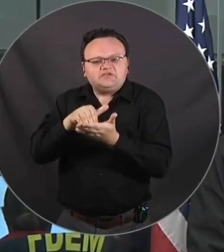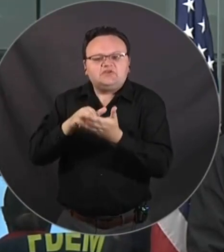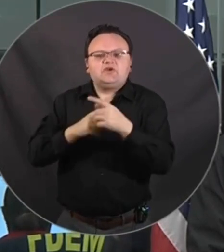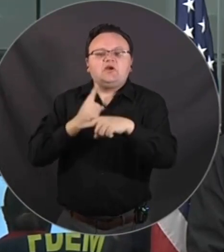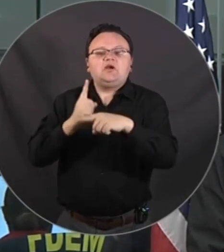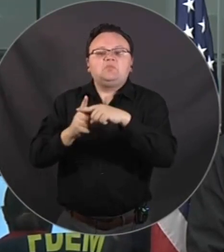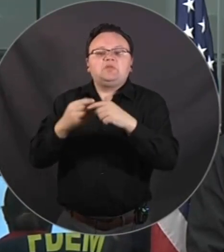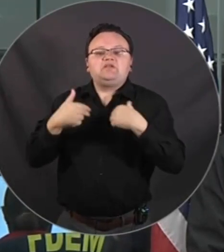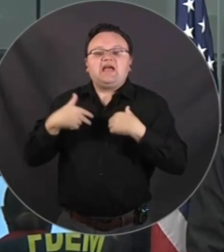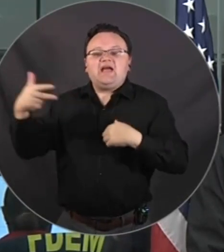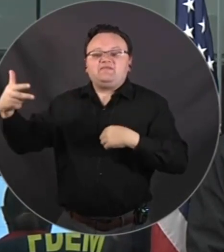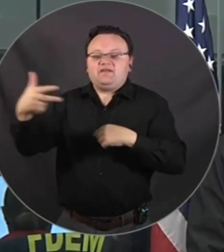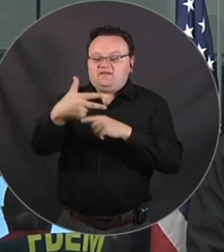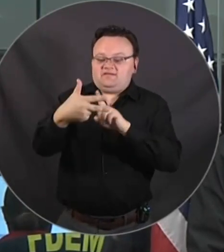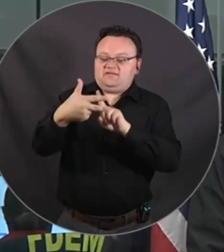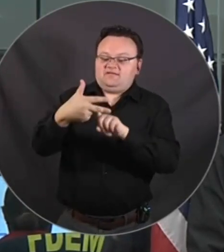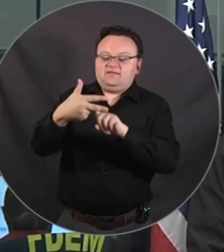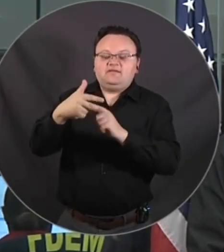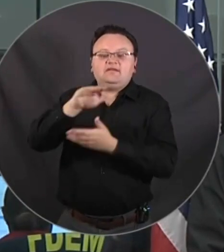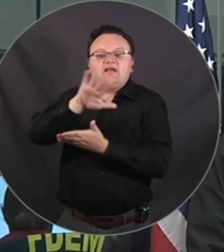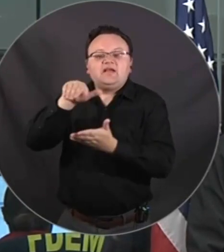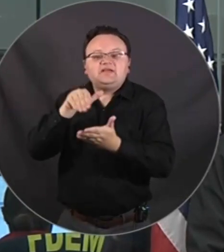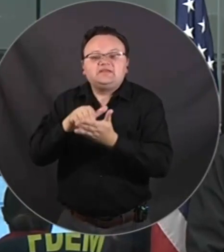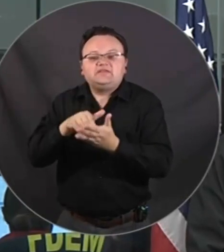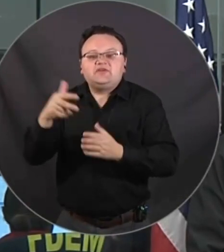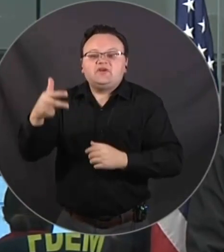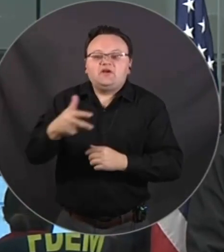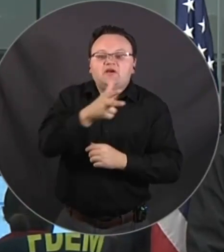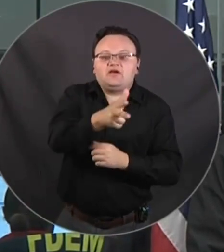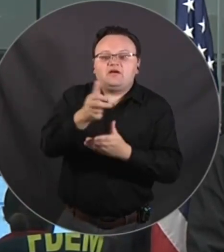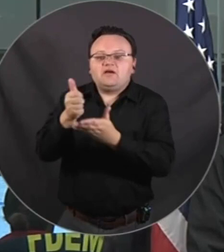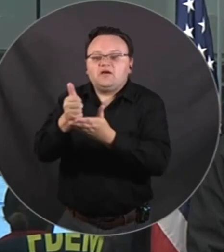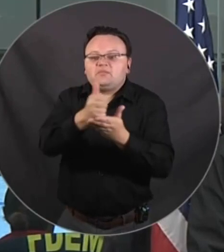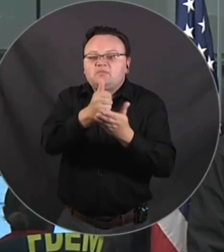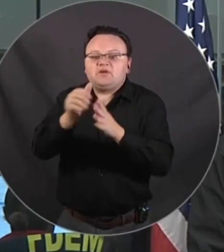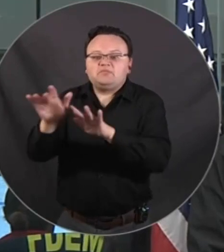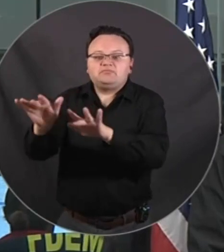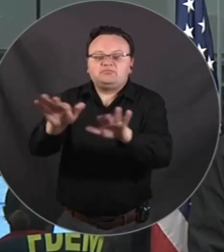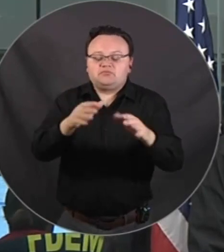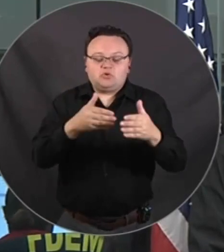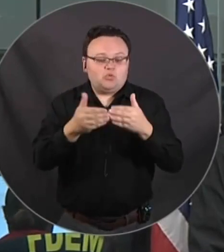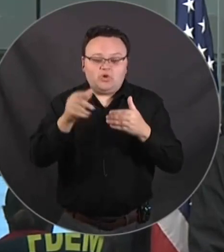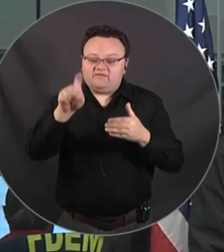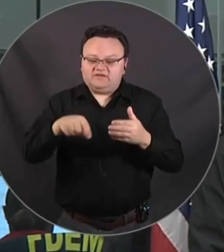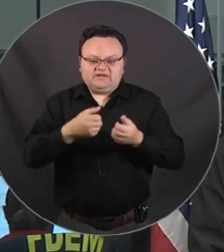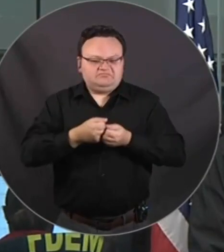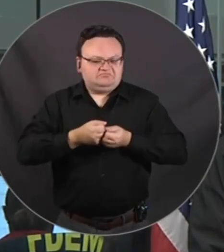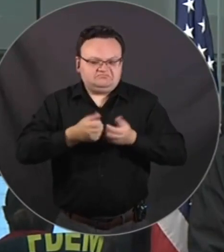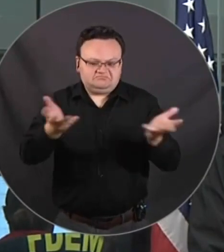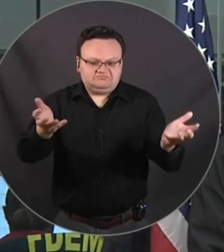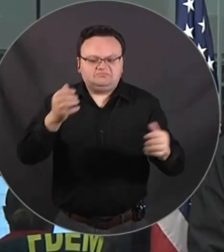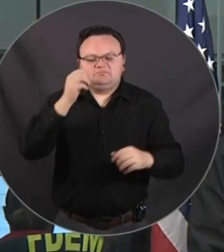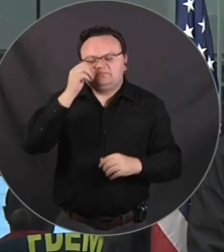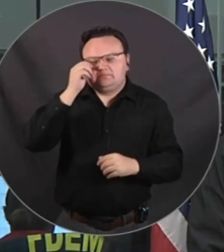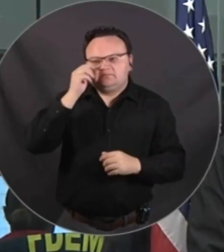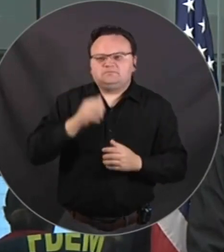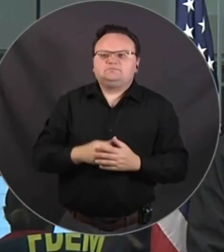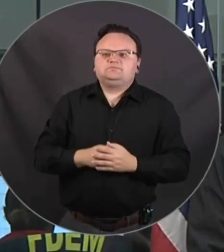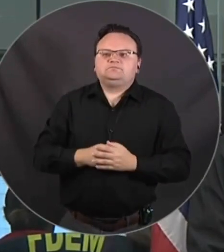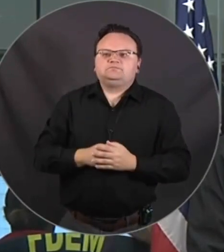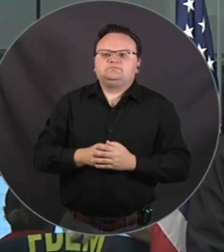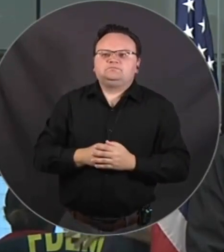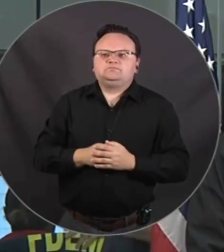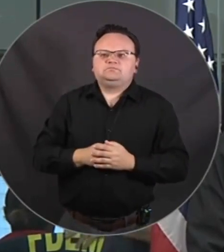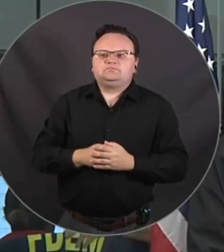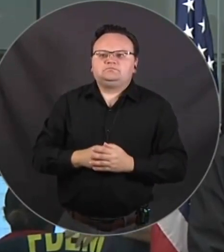support assistance teams in these locations. After disaster,